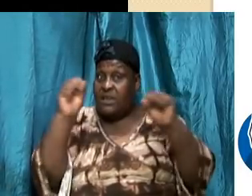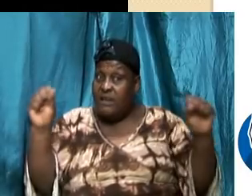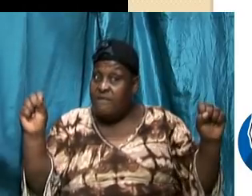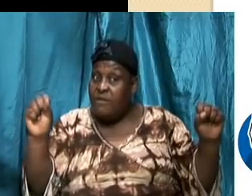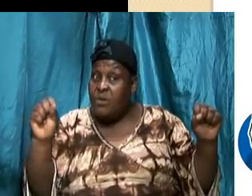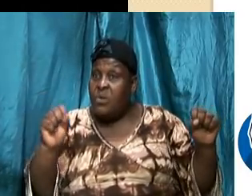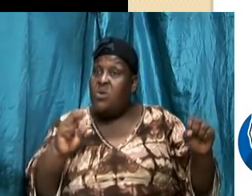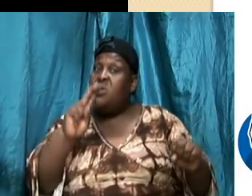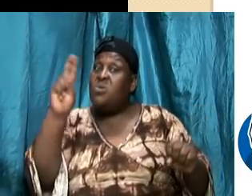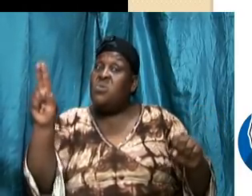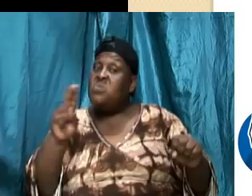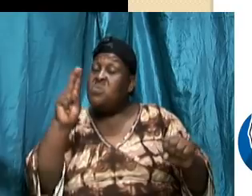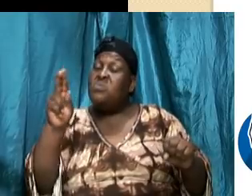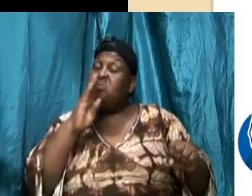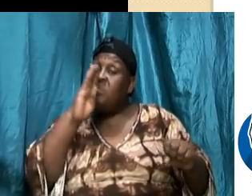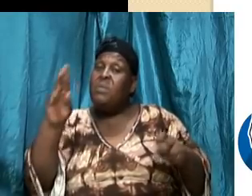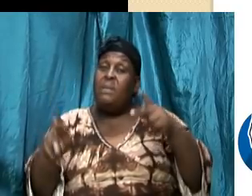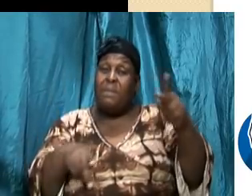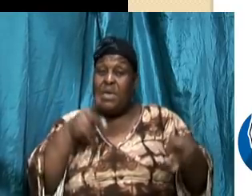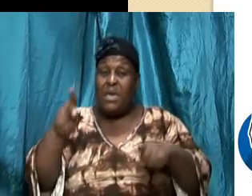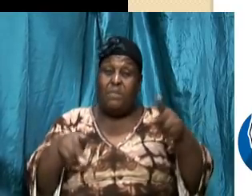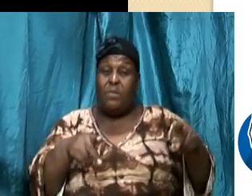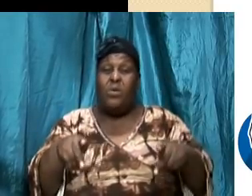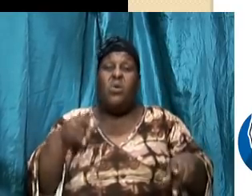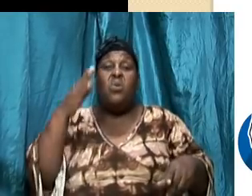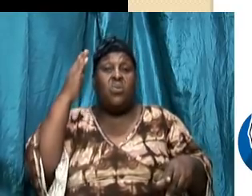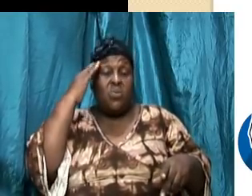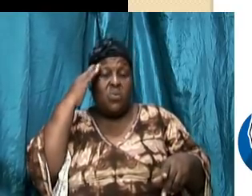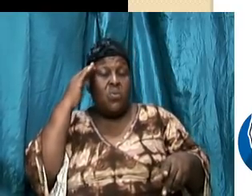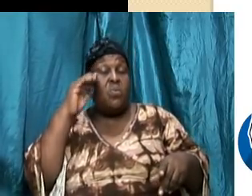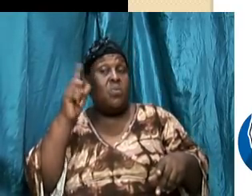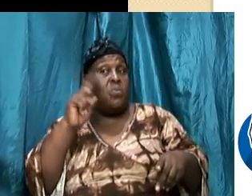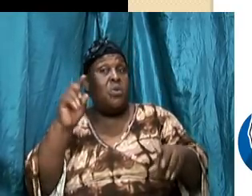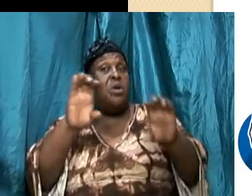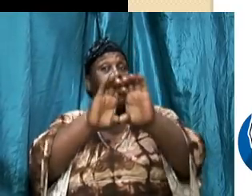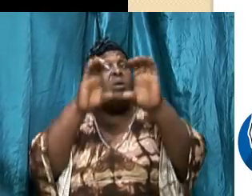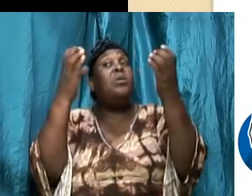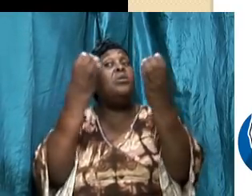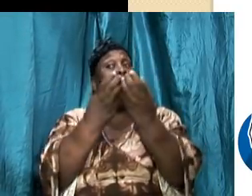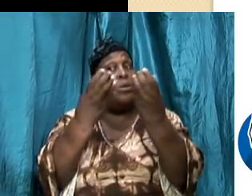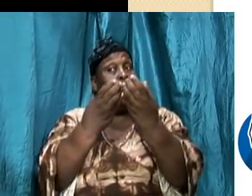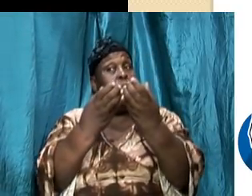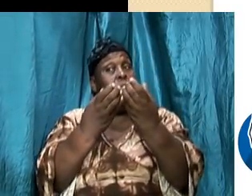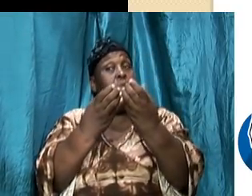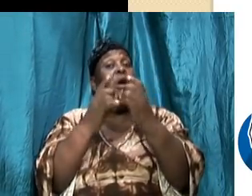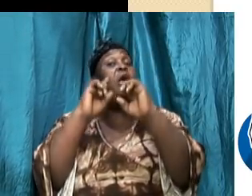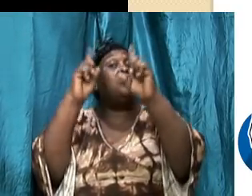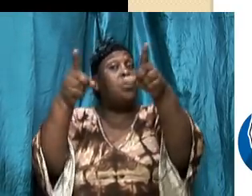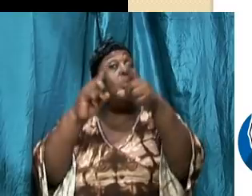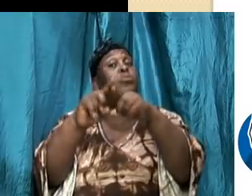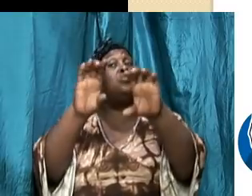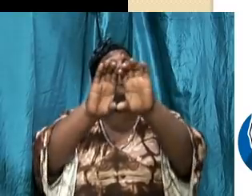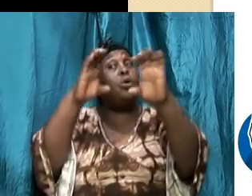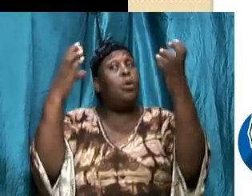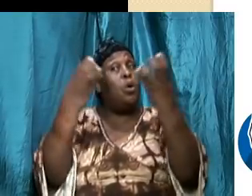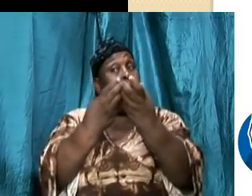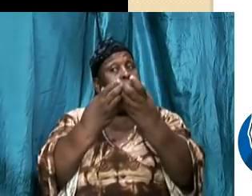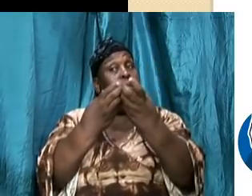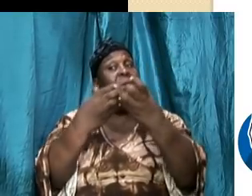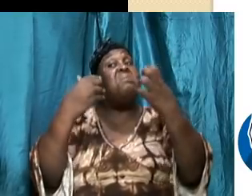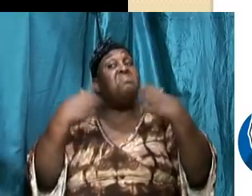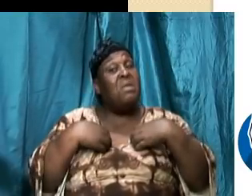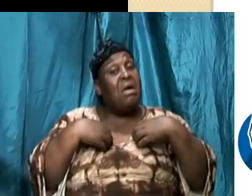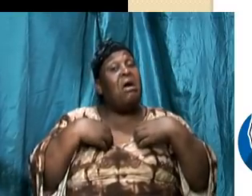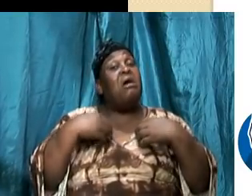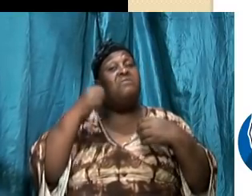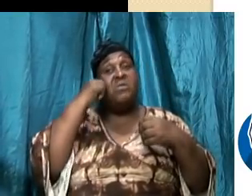we used to be people that know where the club was and we would go to the club and have the girls dancing in front of